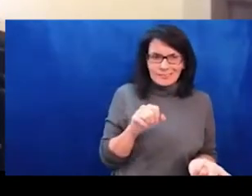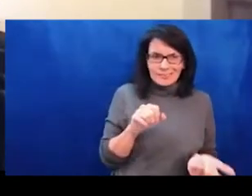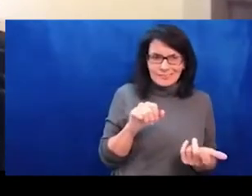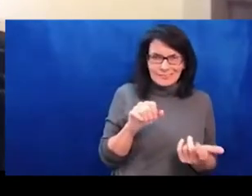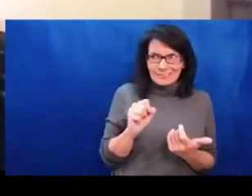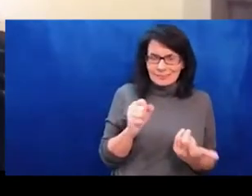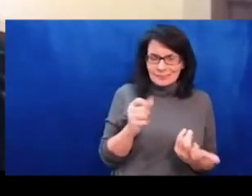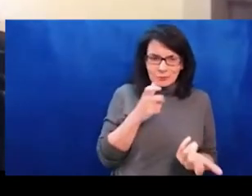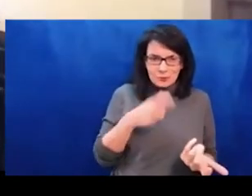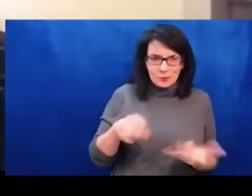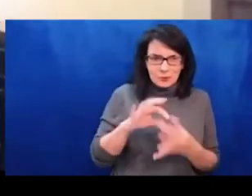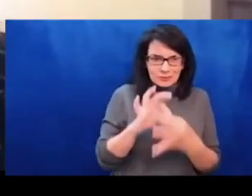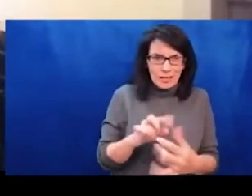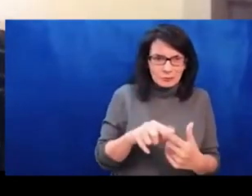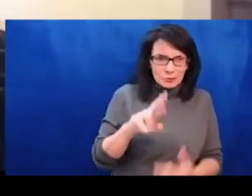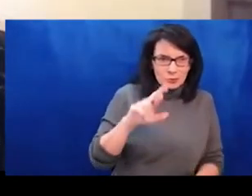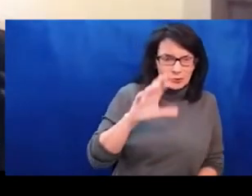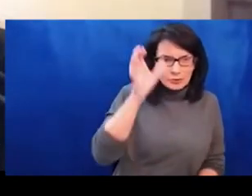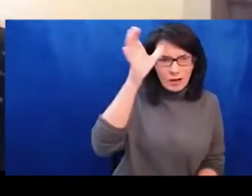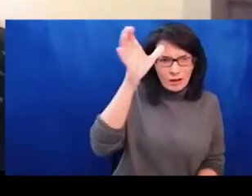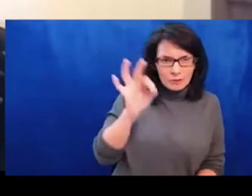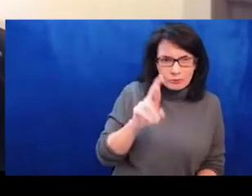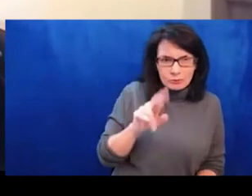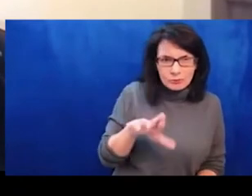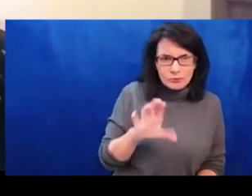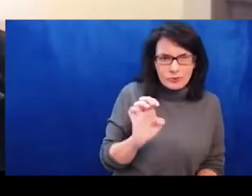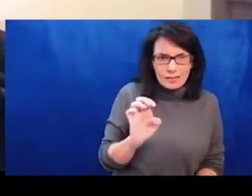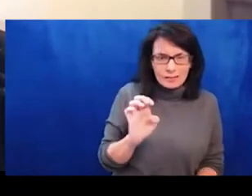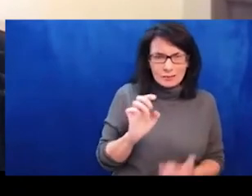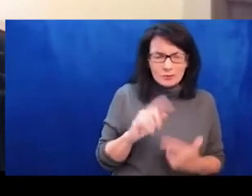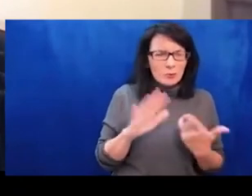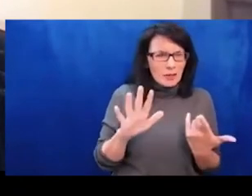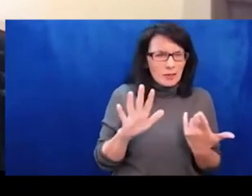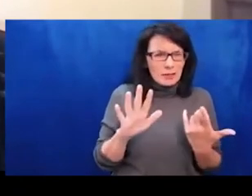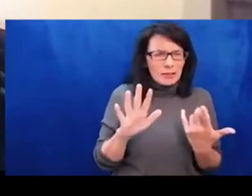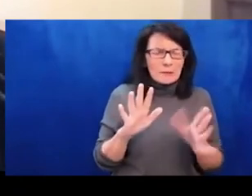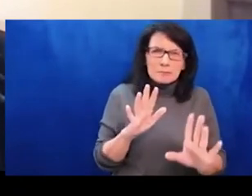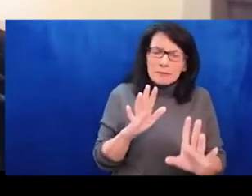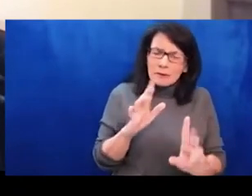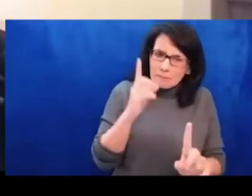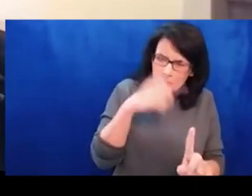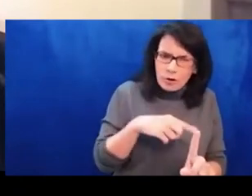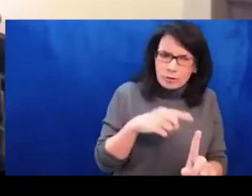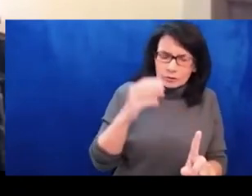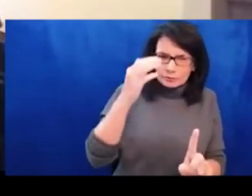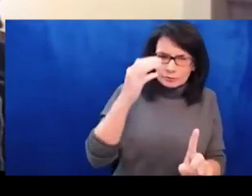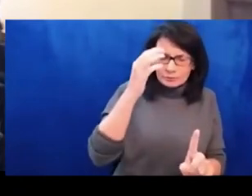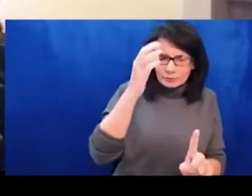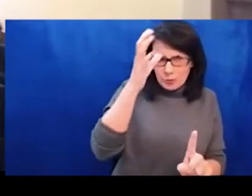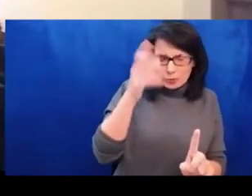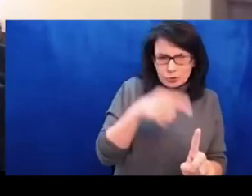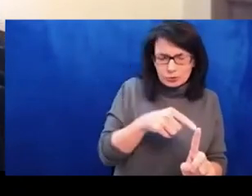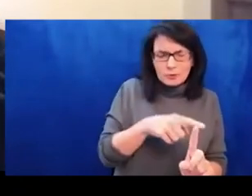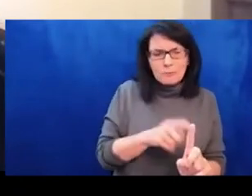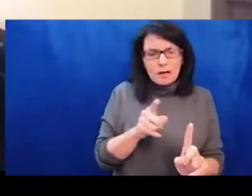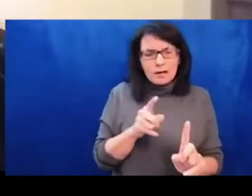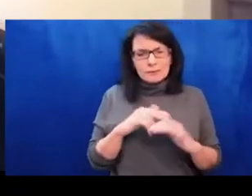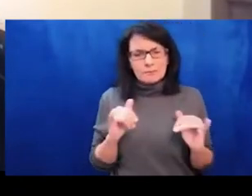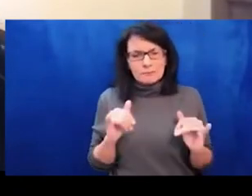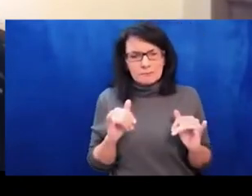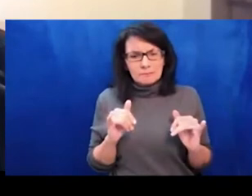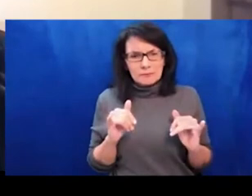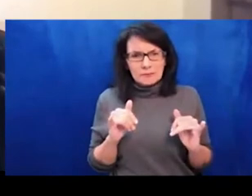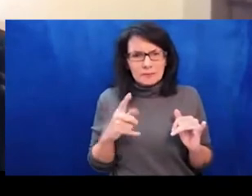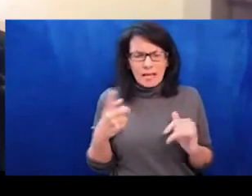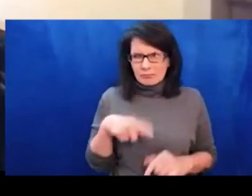as we often understand them to be, but these are all interconnected. And so that too is being used to justify, along with